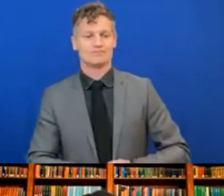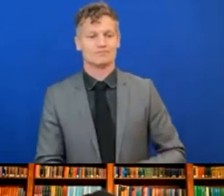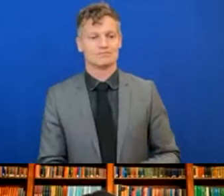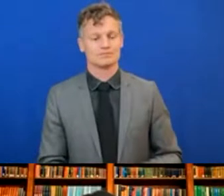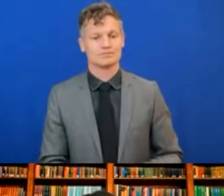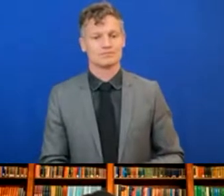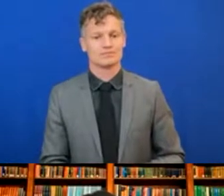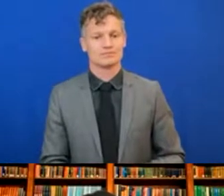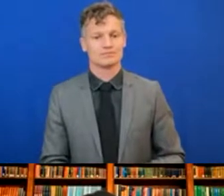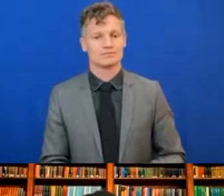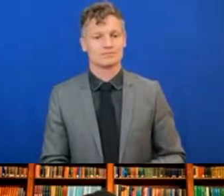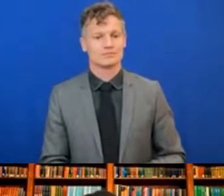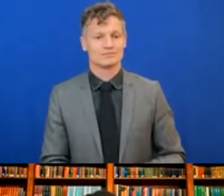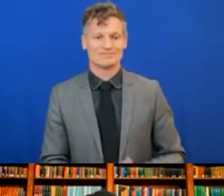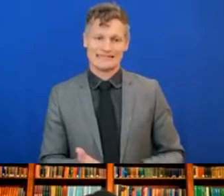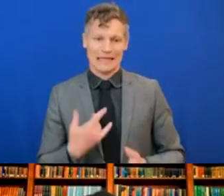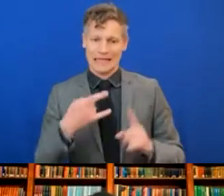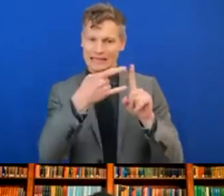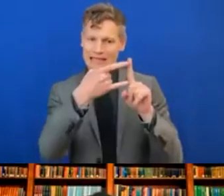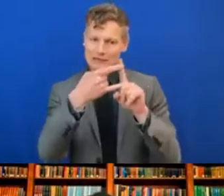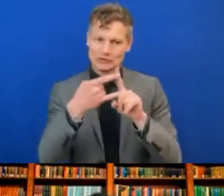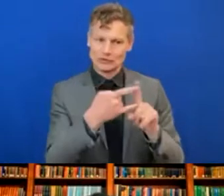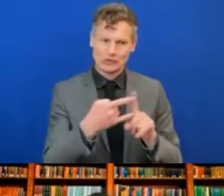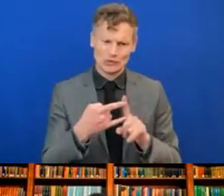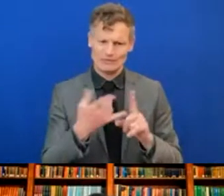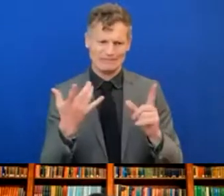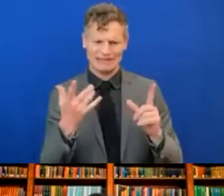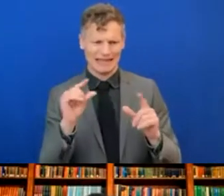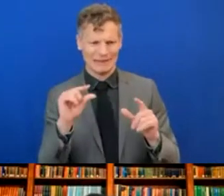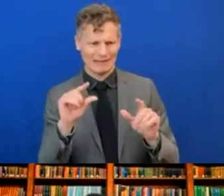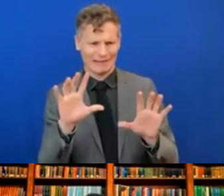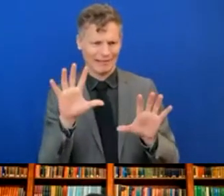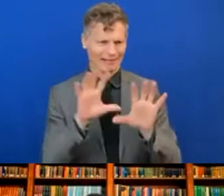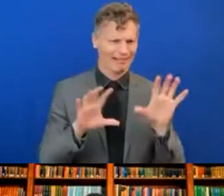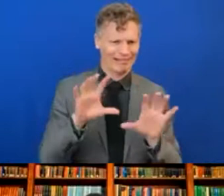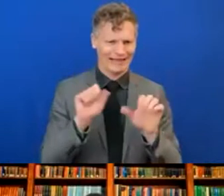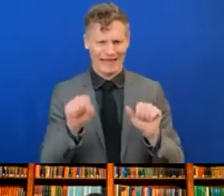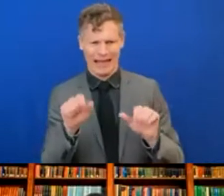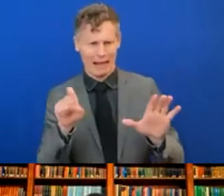Zoom sometimes does that. Zoom often can be frustrating.